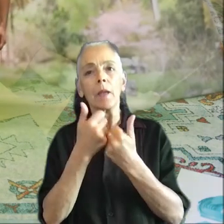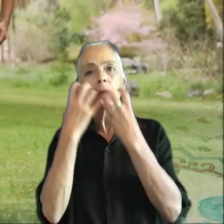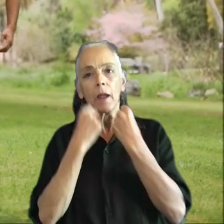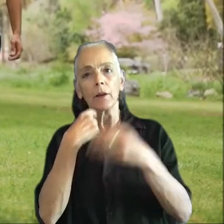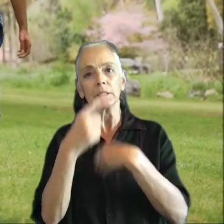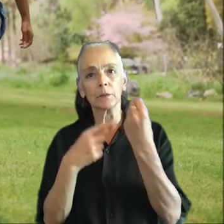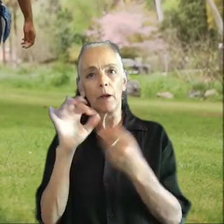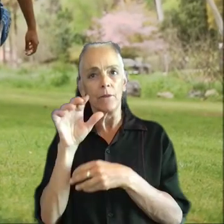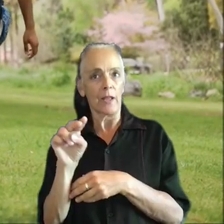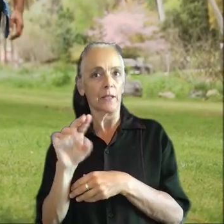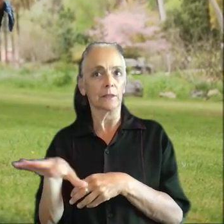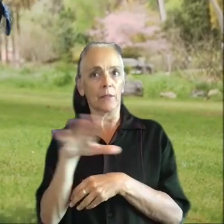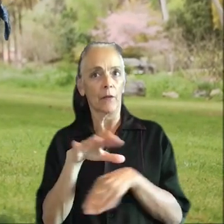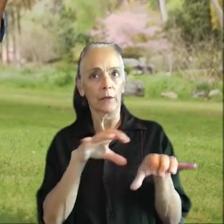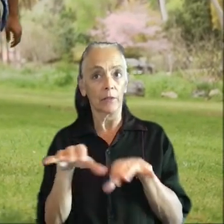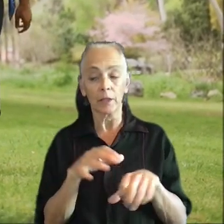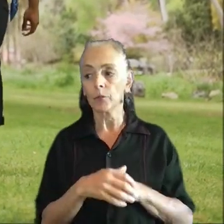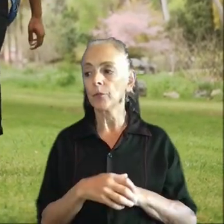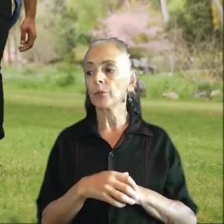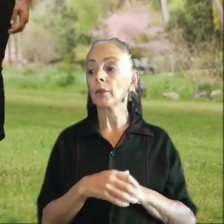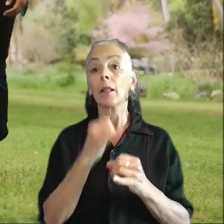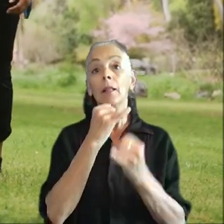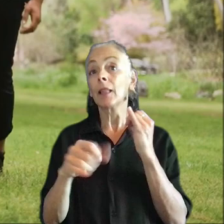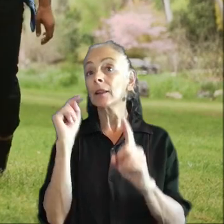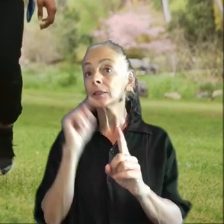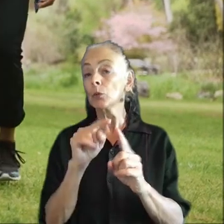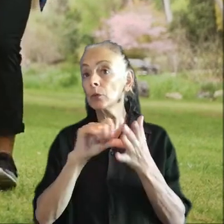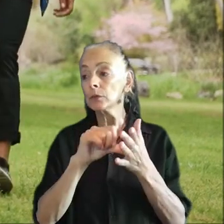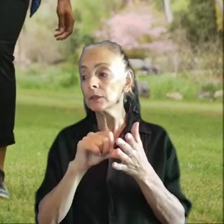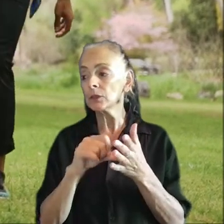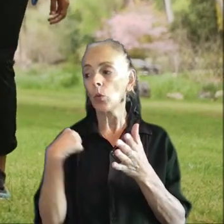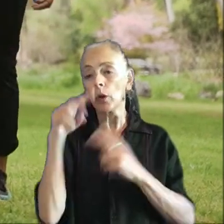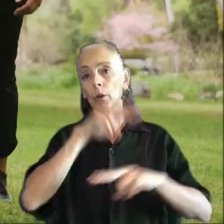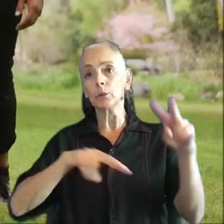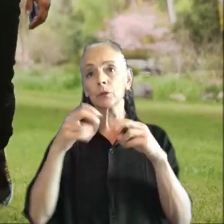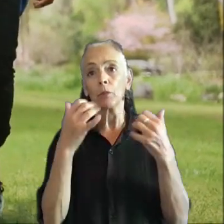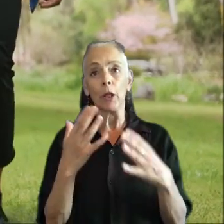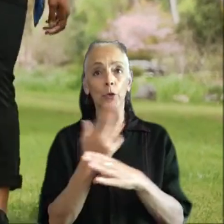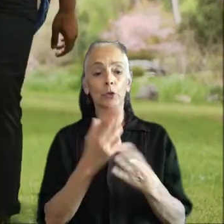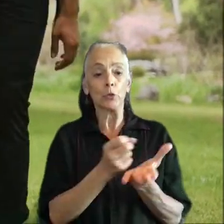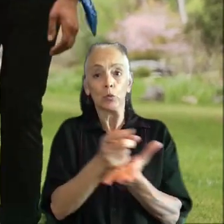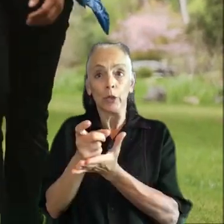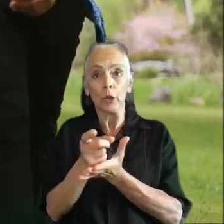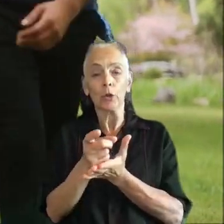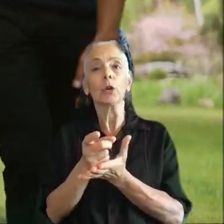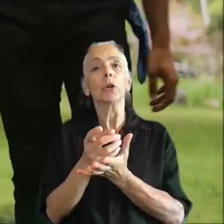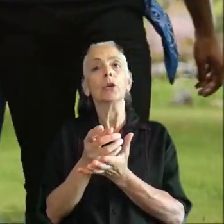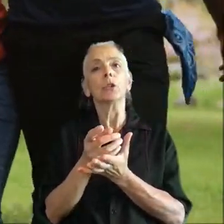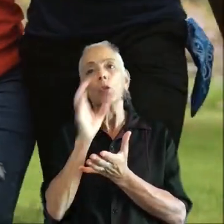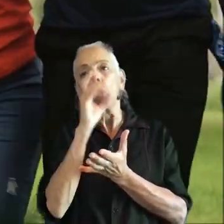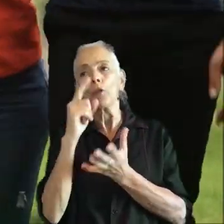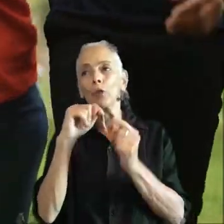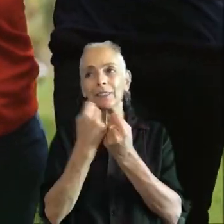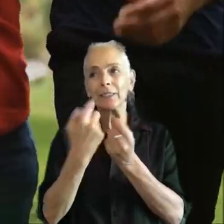And the last point, which I would like to highlight, is that we observe the players are using Twitter to look for teammates with whom they